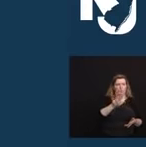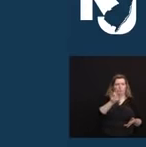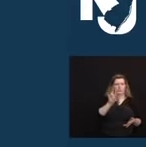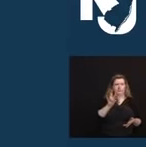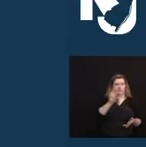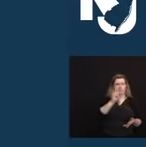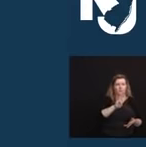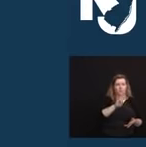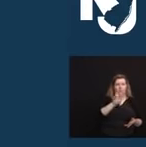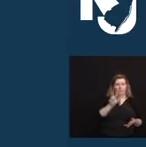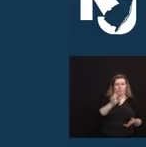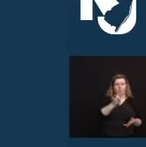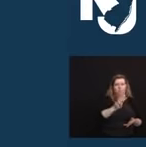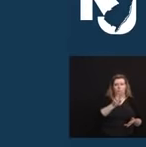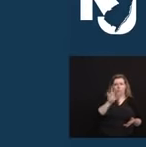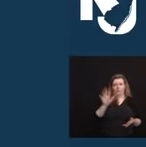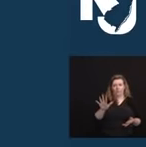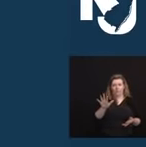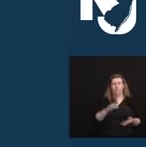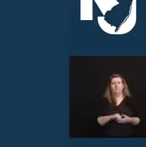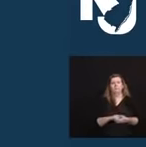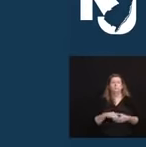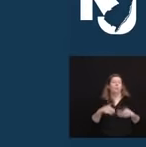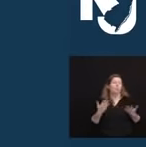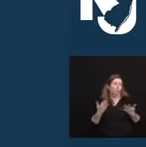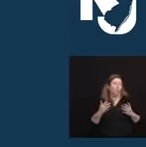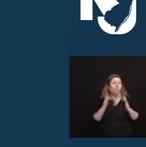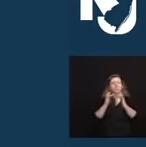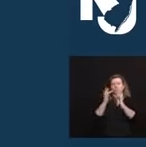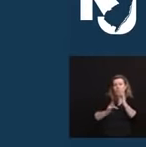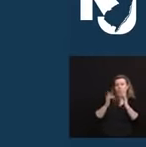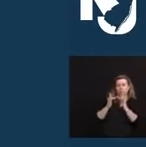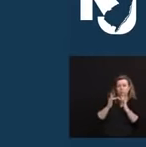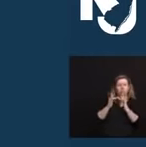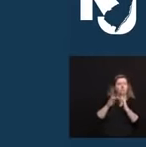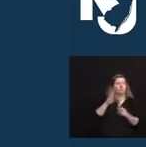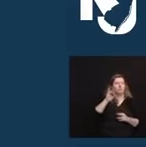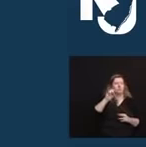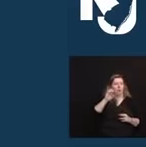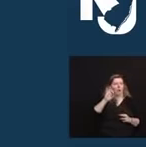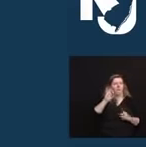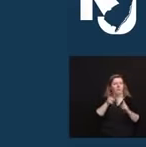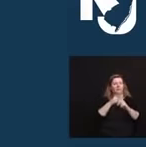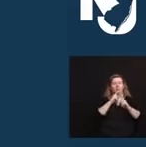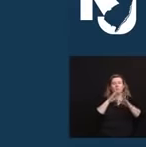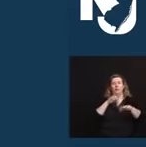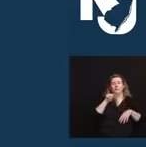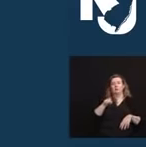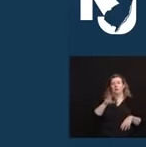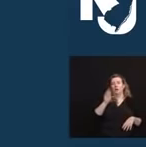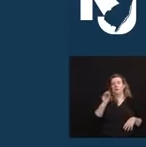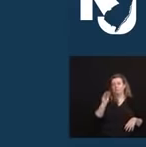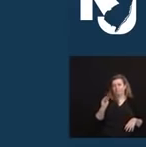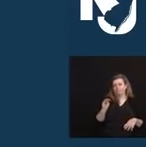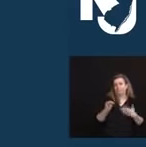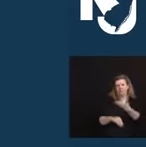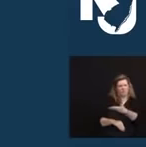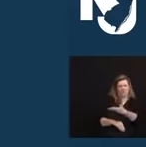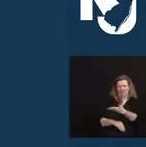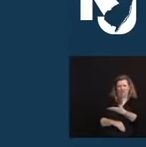at that website as well at the bottom, RISEFirstResponders.com. That's RISEFirstResponders.com.